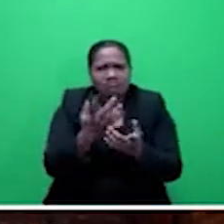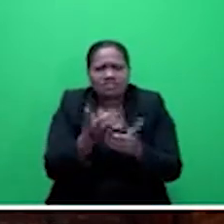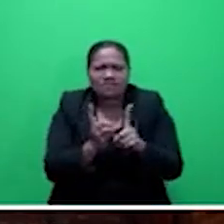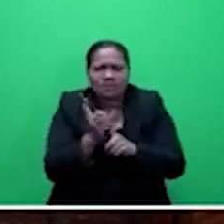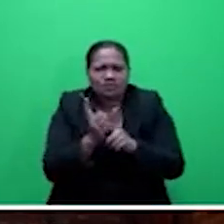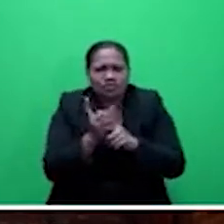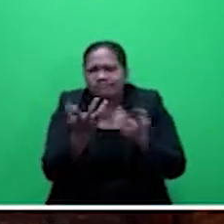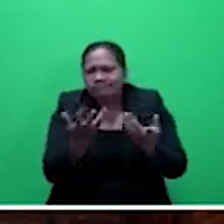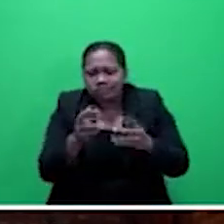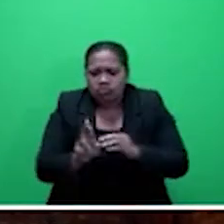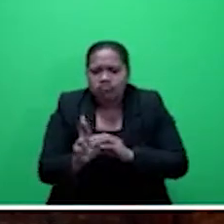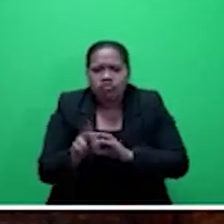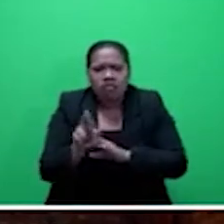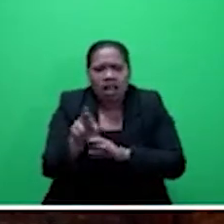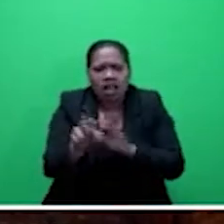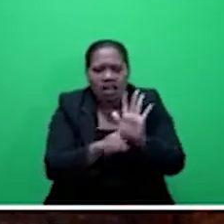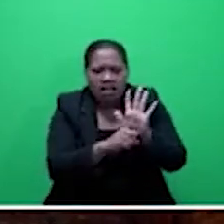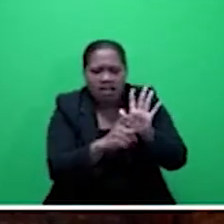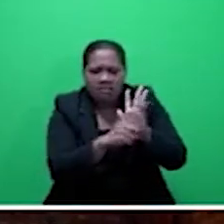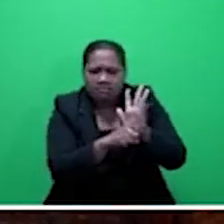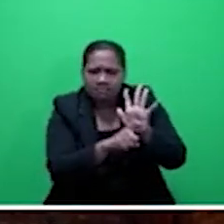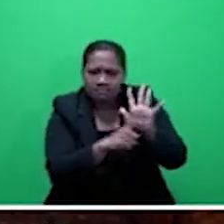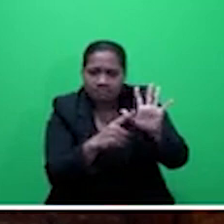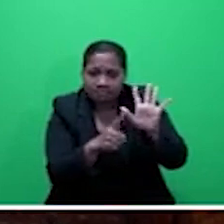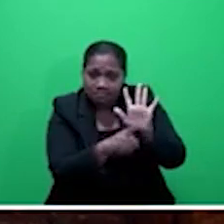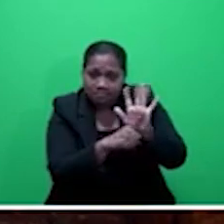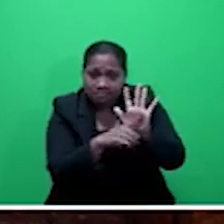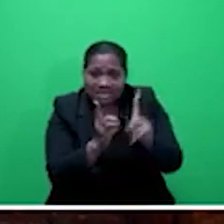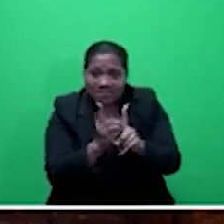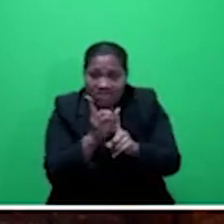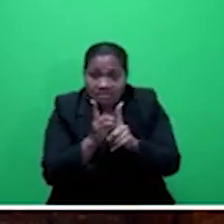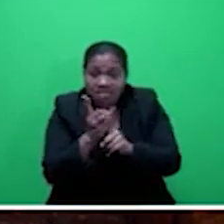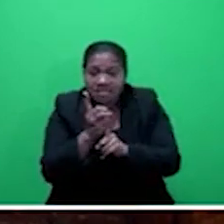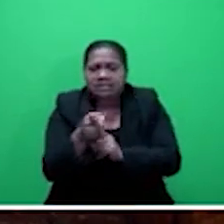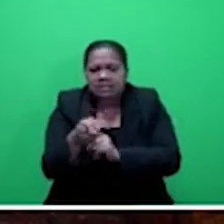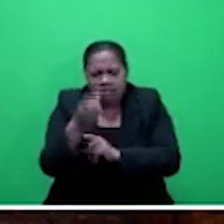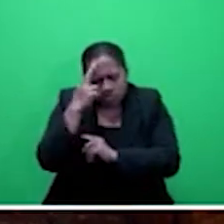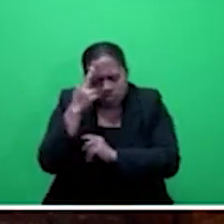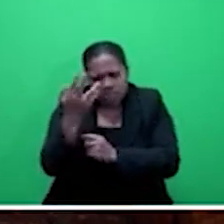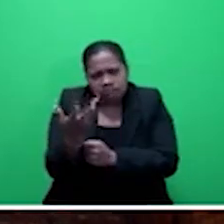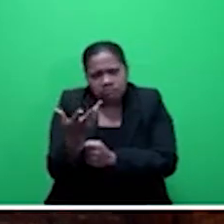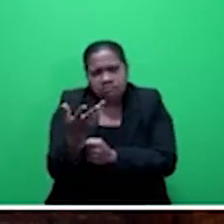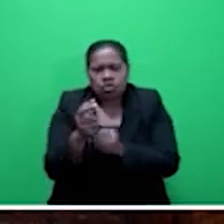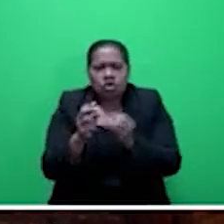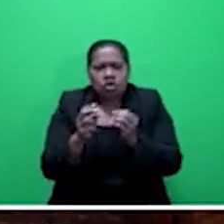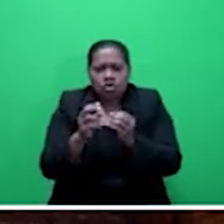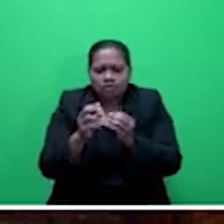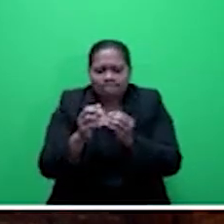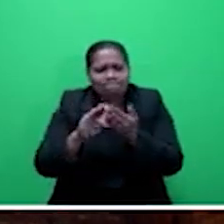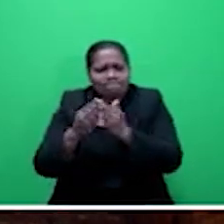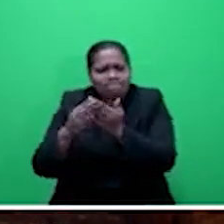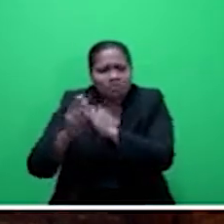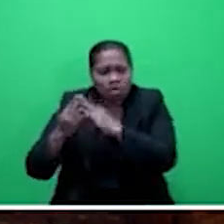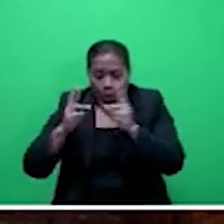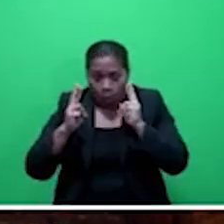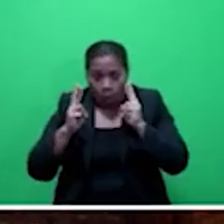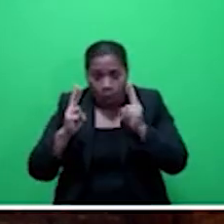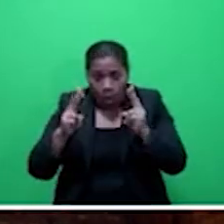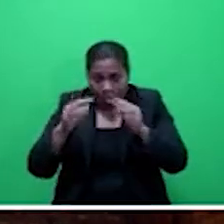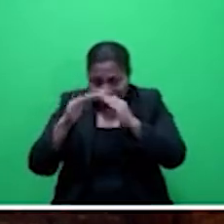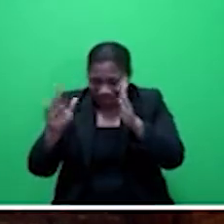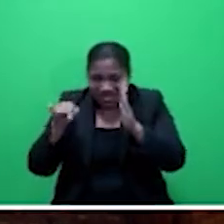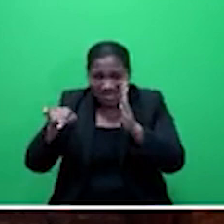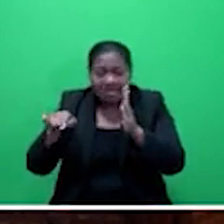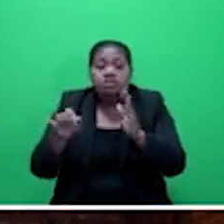make this point very clear. There is a difference between community halls and evacuation centres, and government